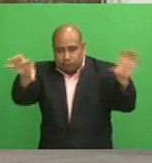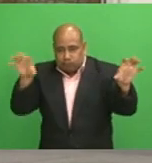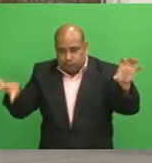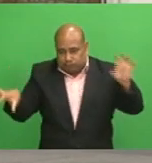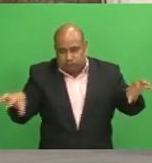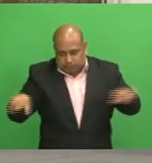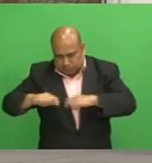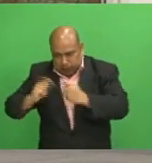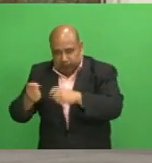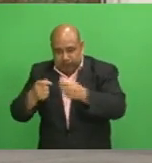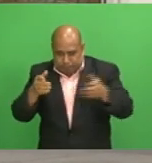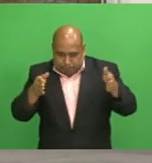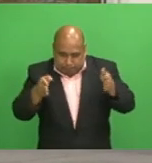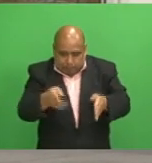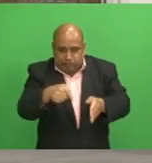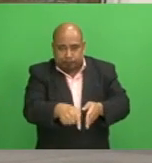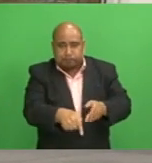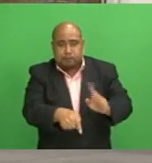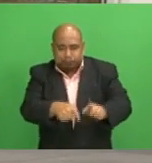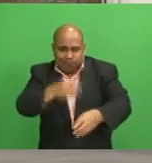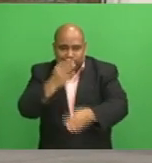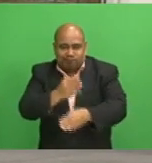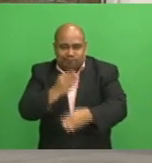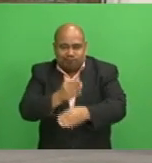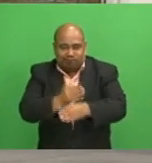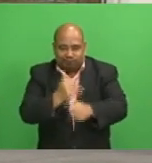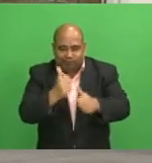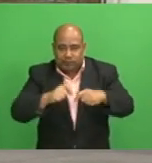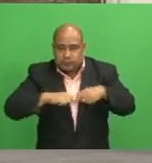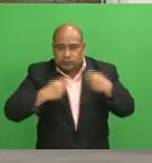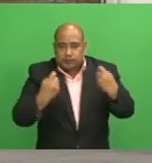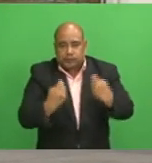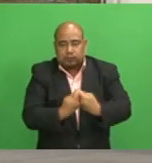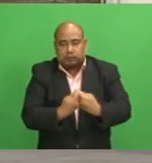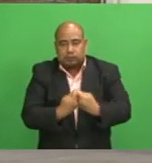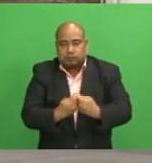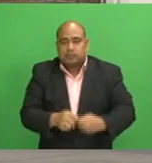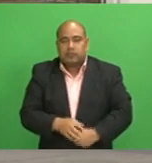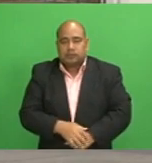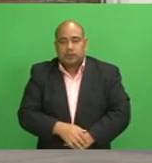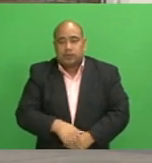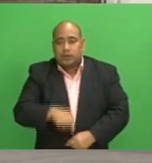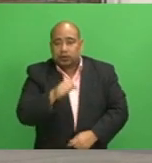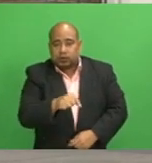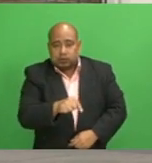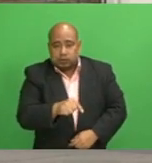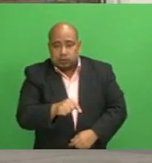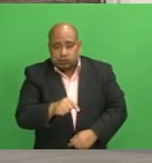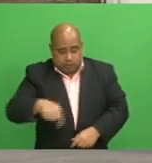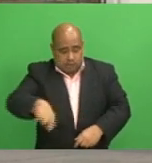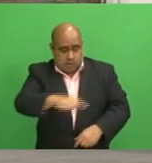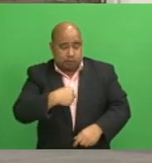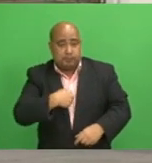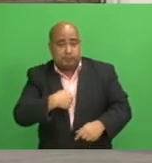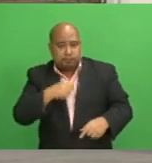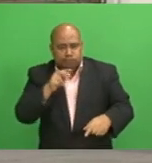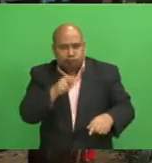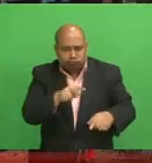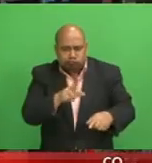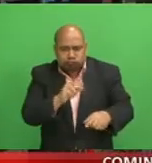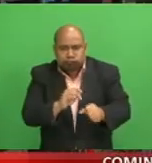a special task force team that I have, that is enabling us to make significant strides in that area.